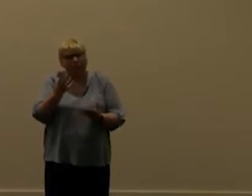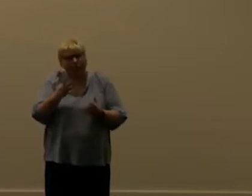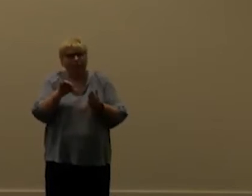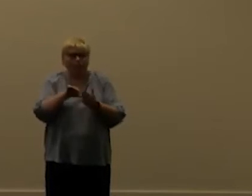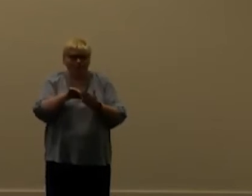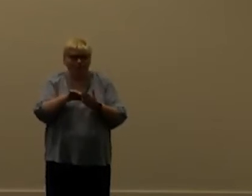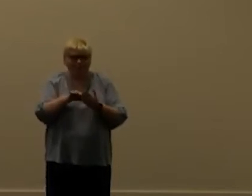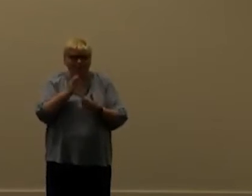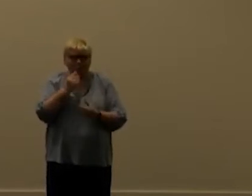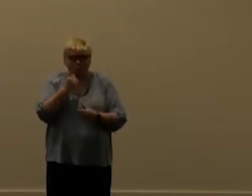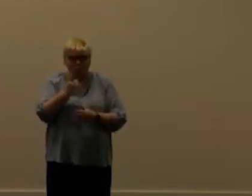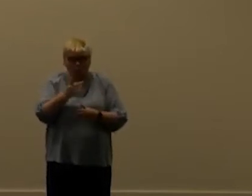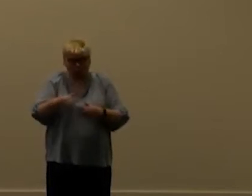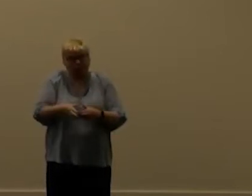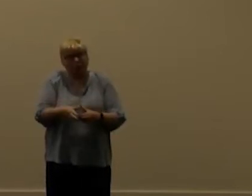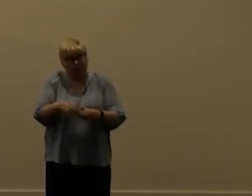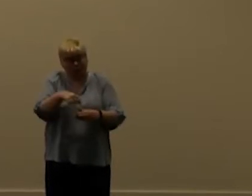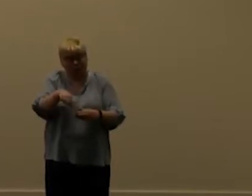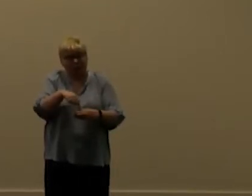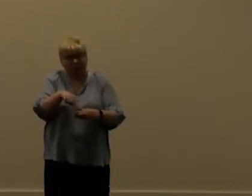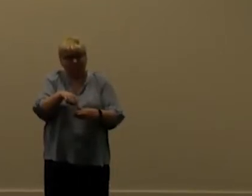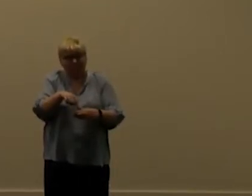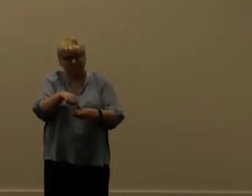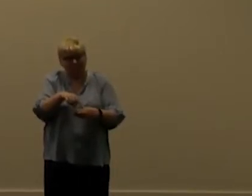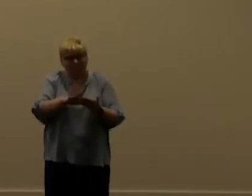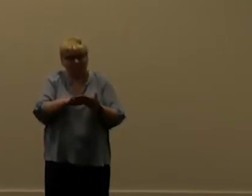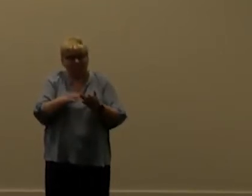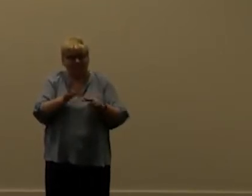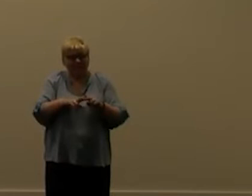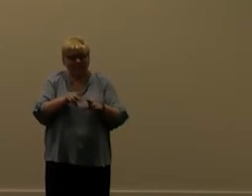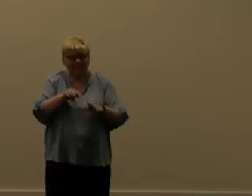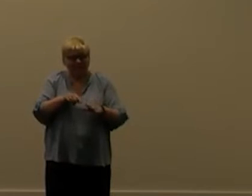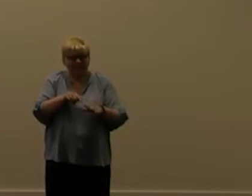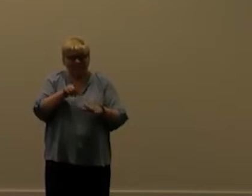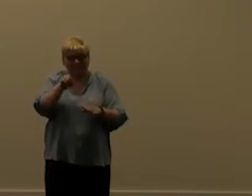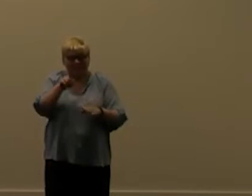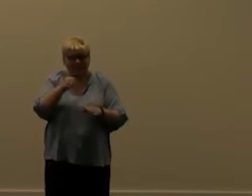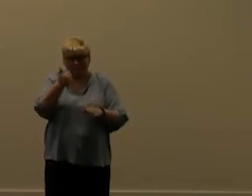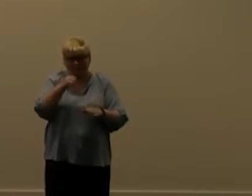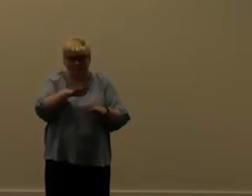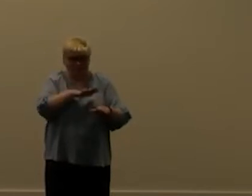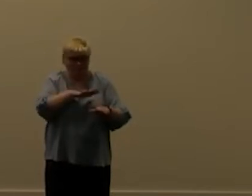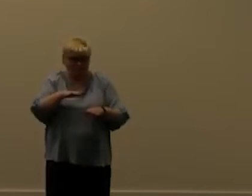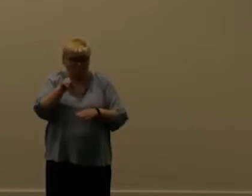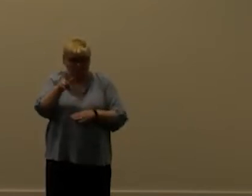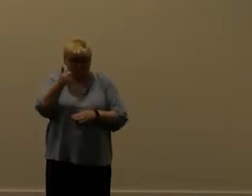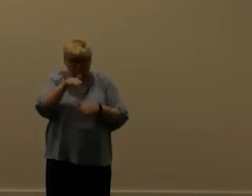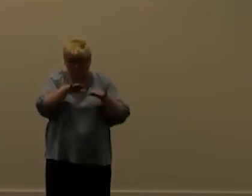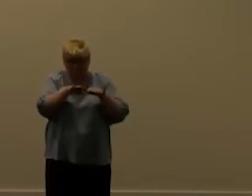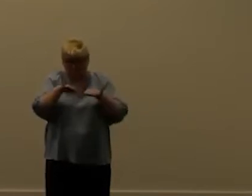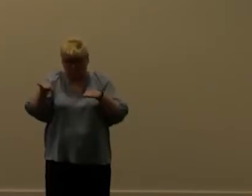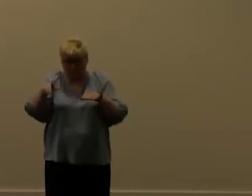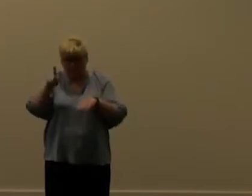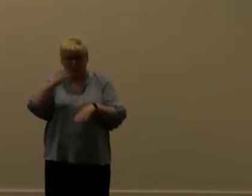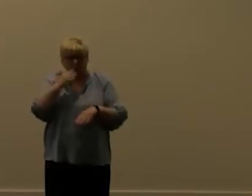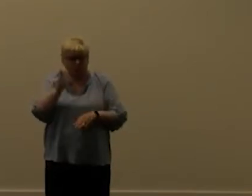that if if let's say that that uh damien here here he writes a really cool flow which isn't really cool but because it's using